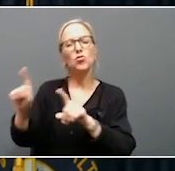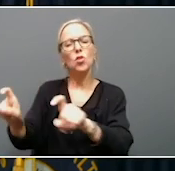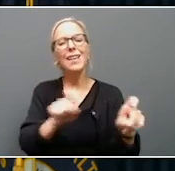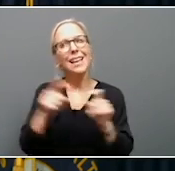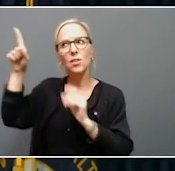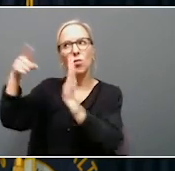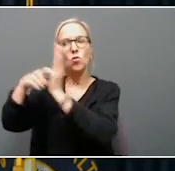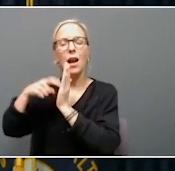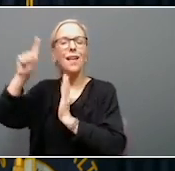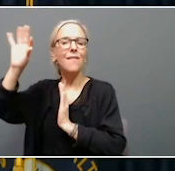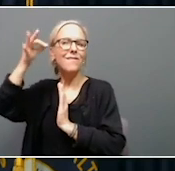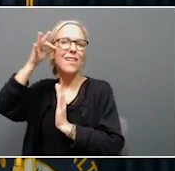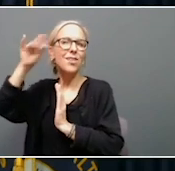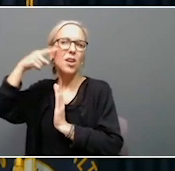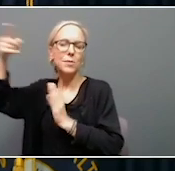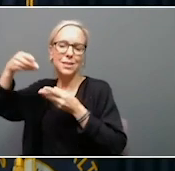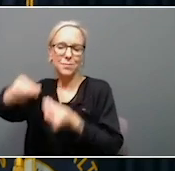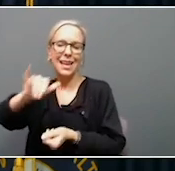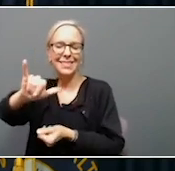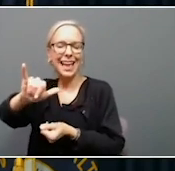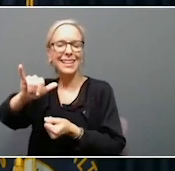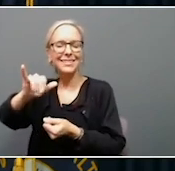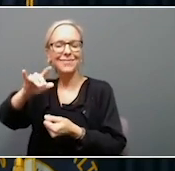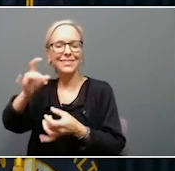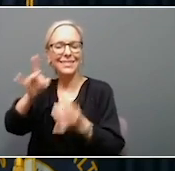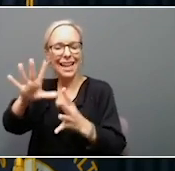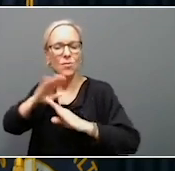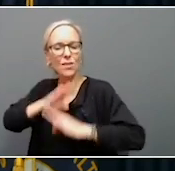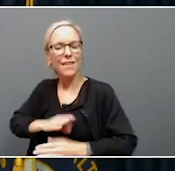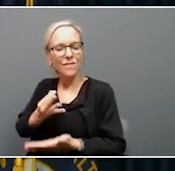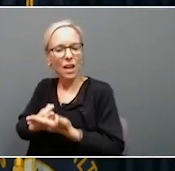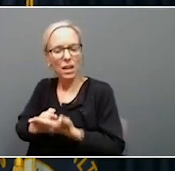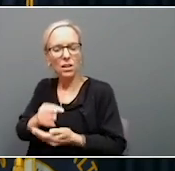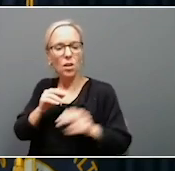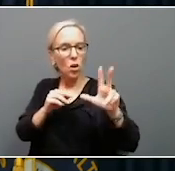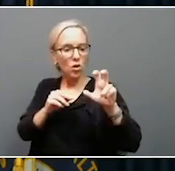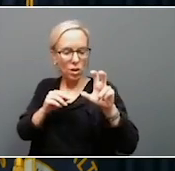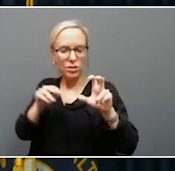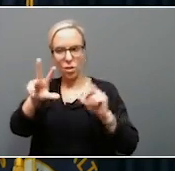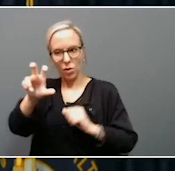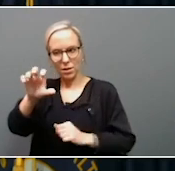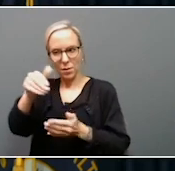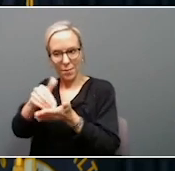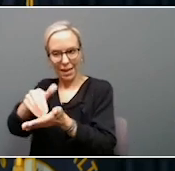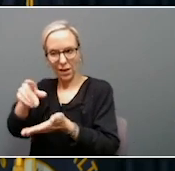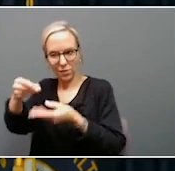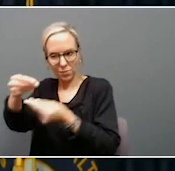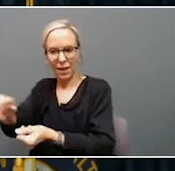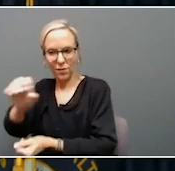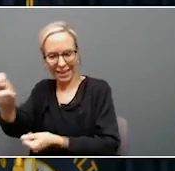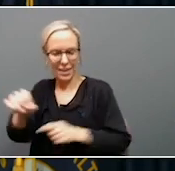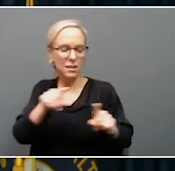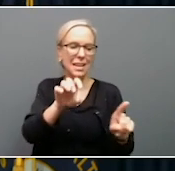government to spend that disaster relief fund, the $300 million in the West and the East, and the dollars in the West and